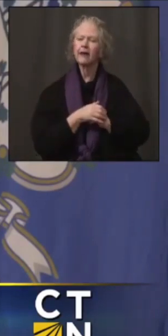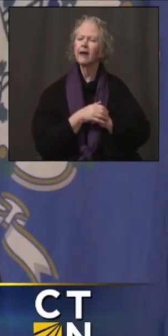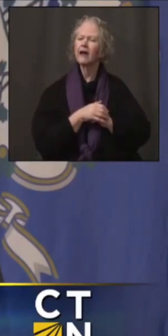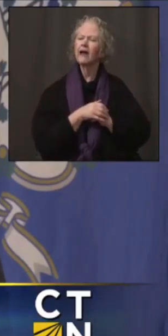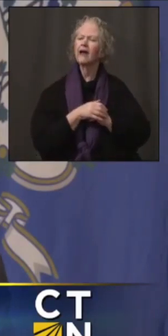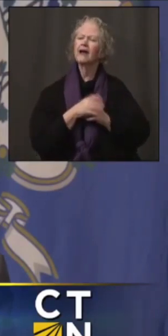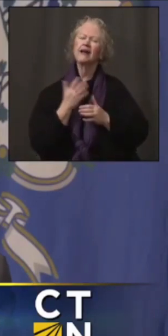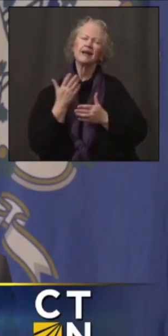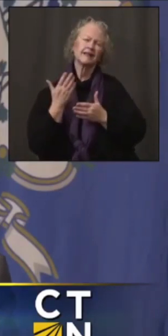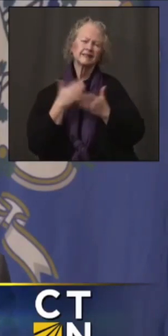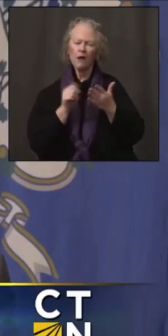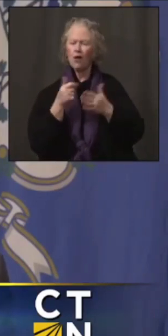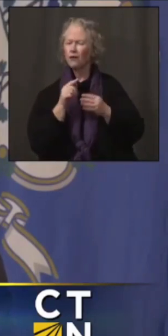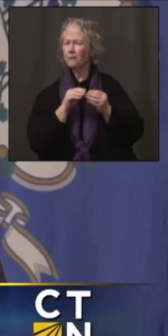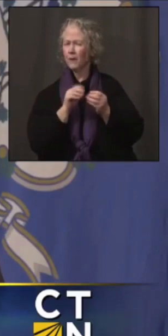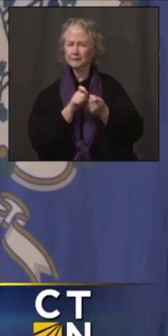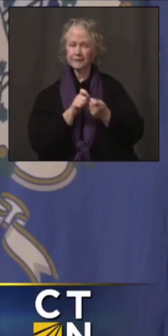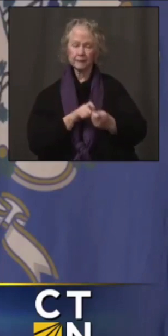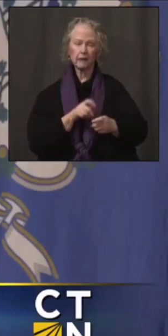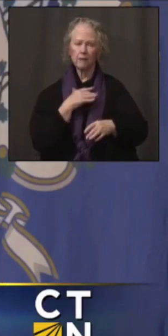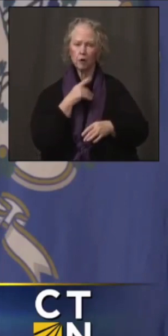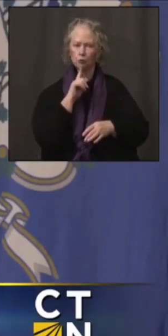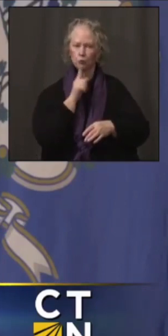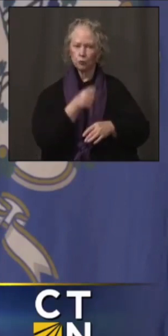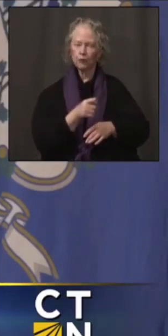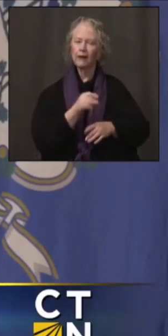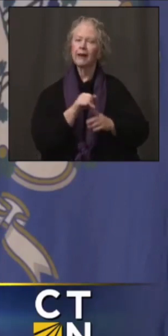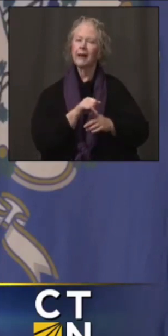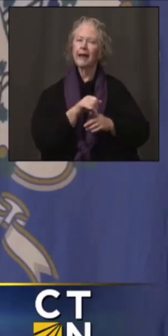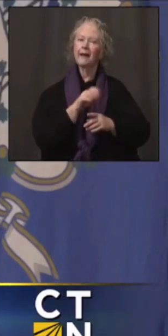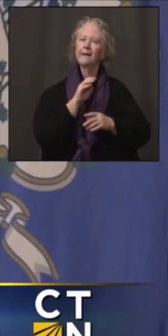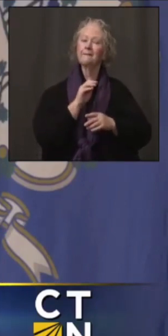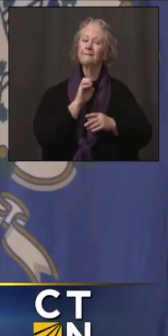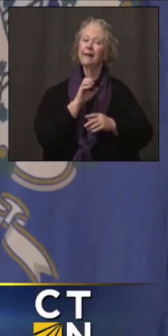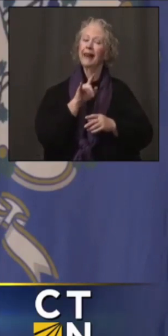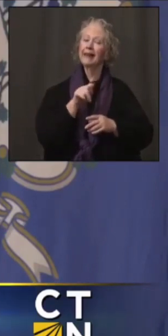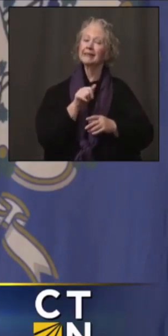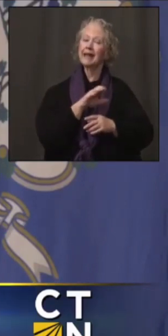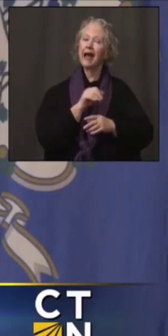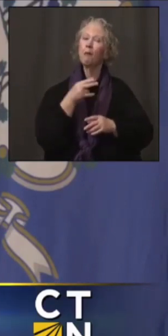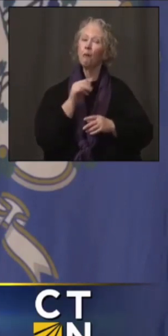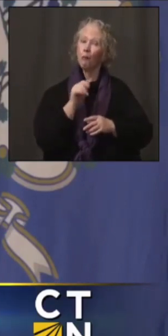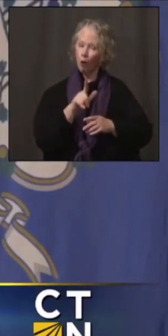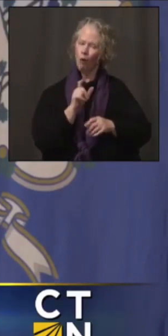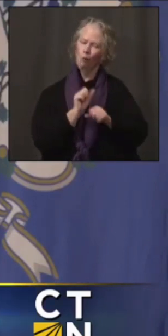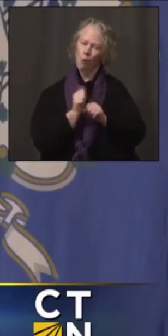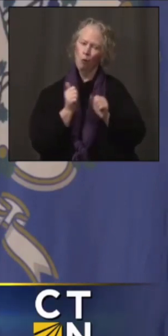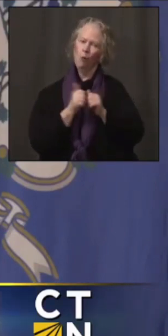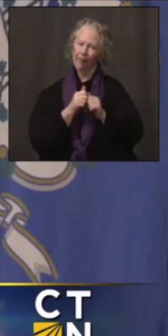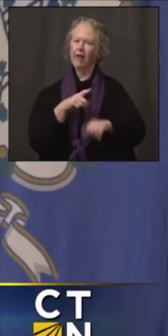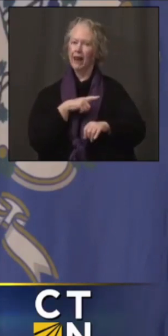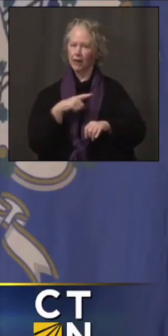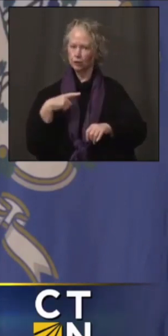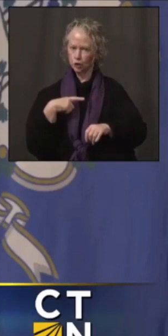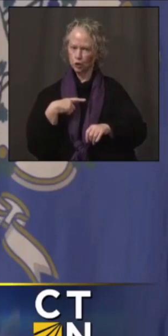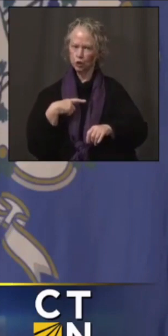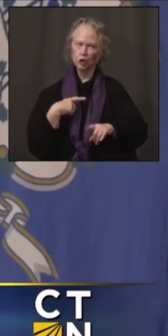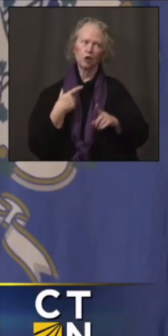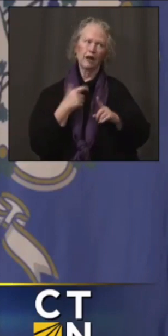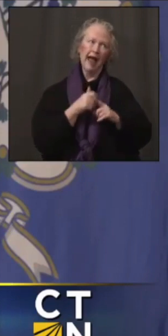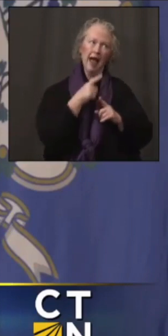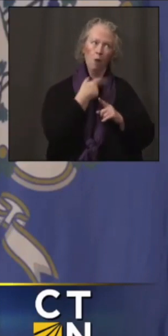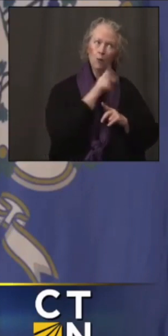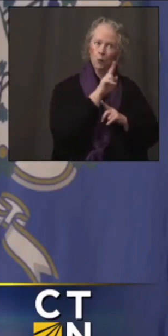going. But believe me, Melissa and Paul will be working very closely with the legislature so they know, um, how that money is being